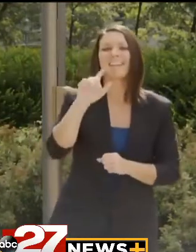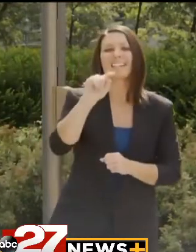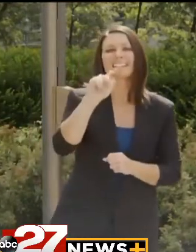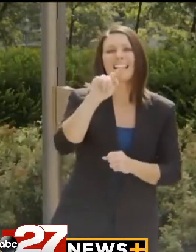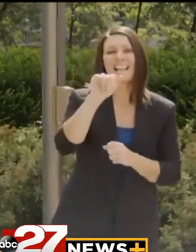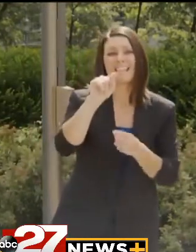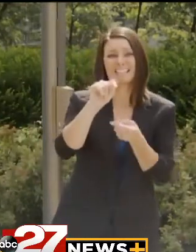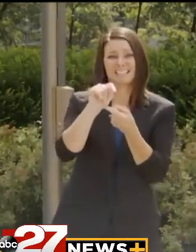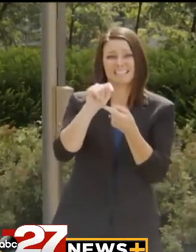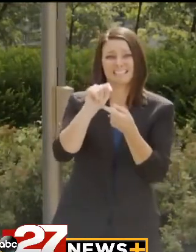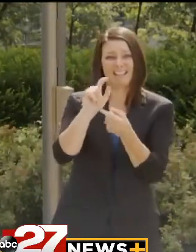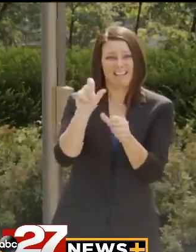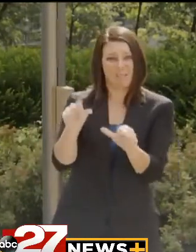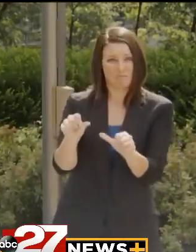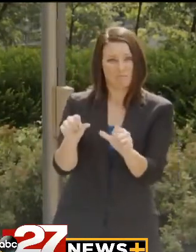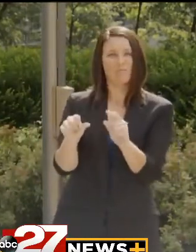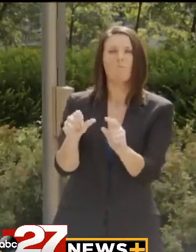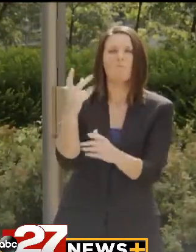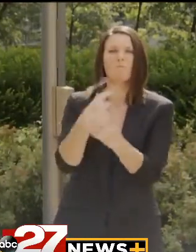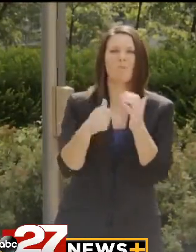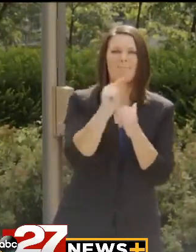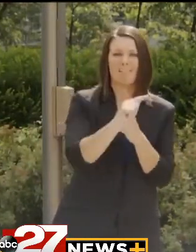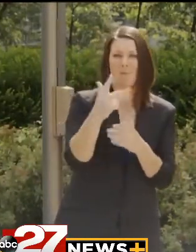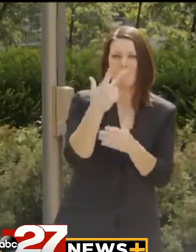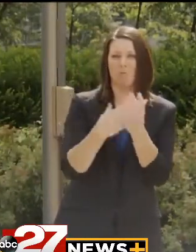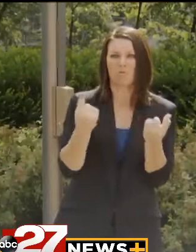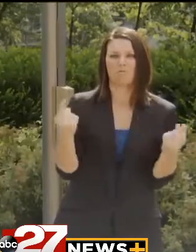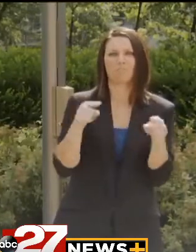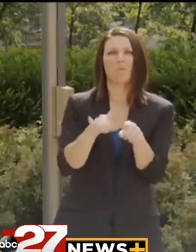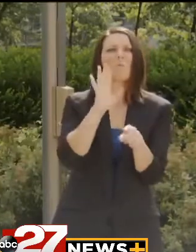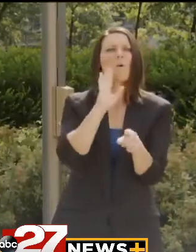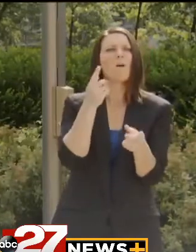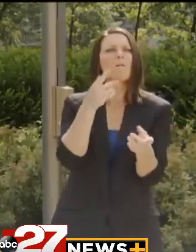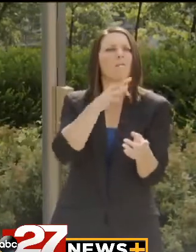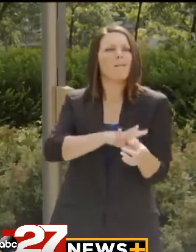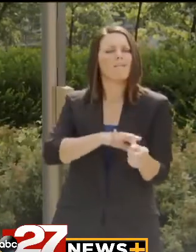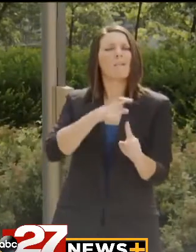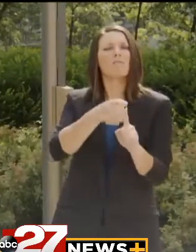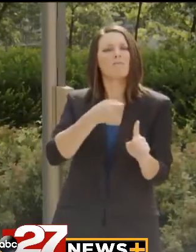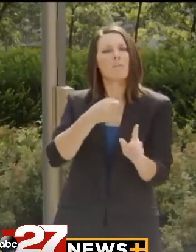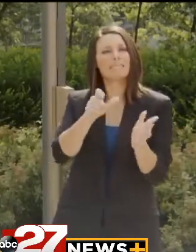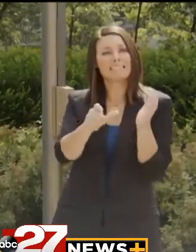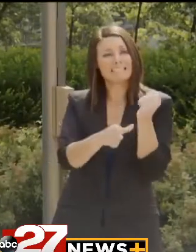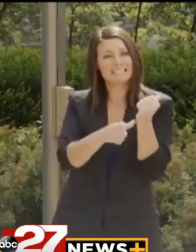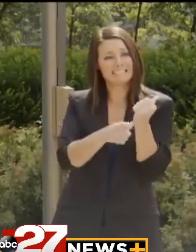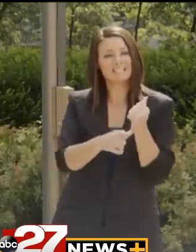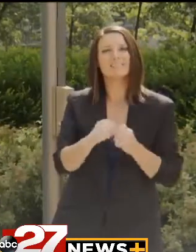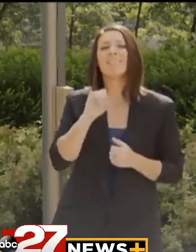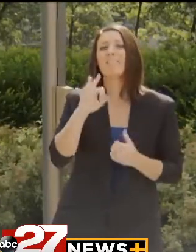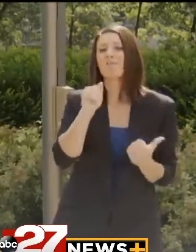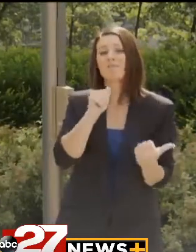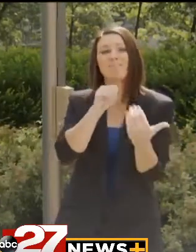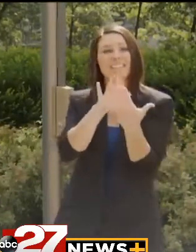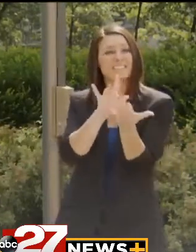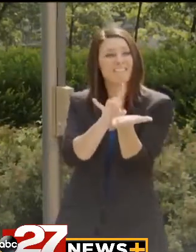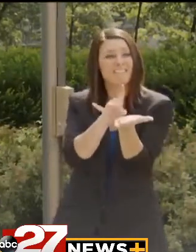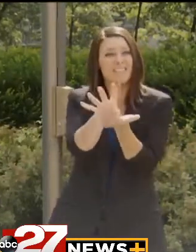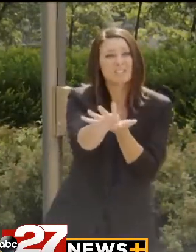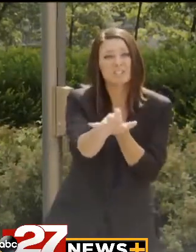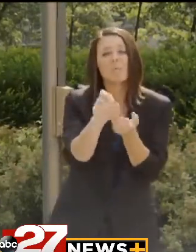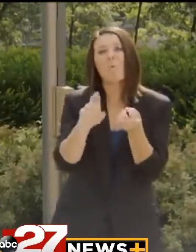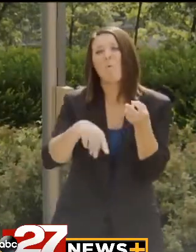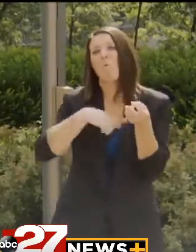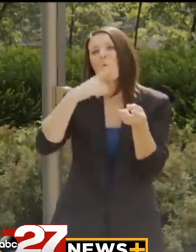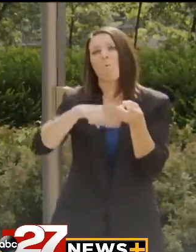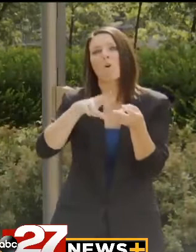eligible, both the tenant and the landlord benefit from the assistance provided. So if you are facing eviction or